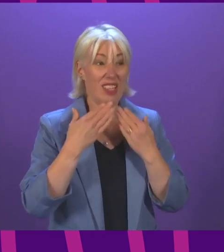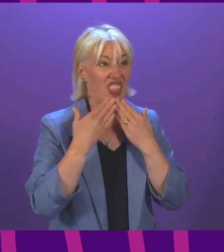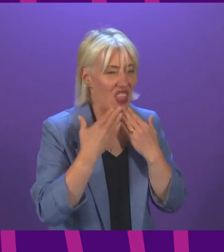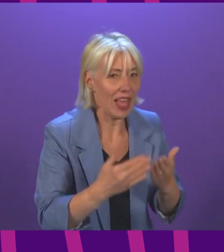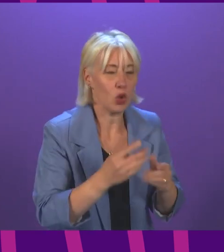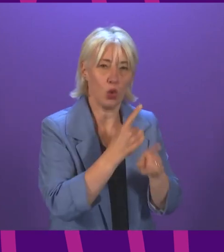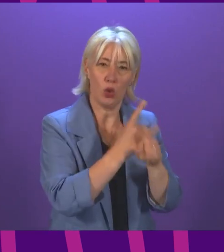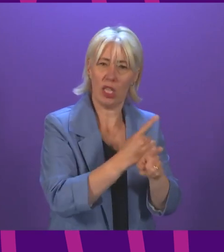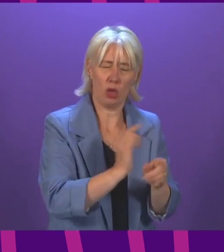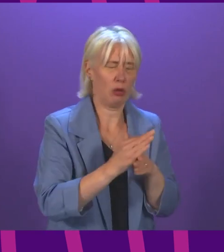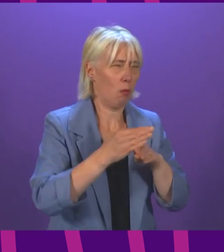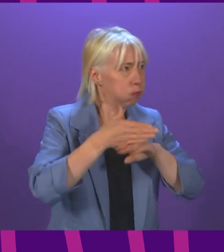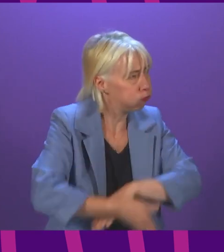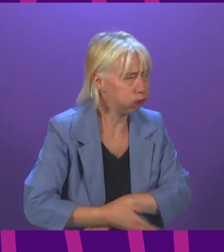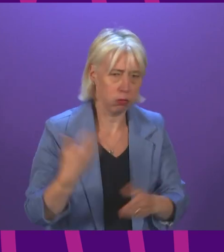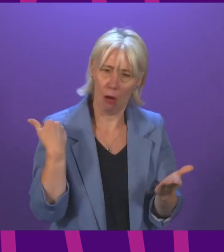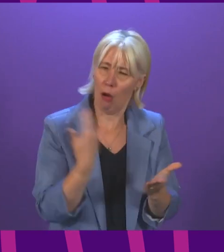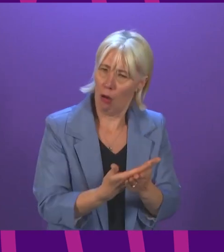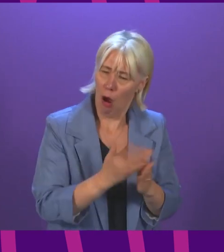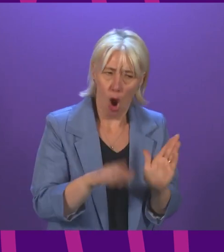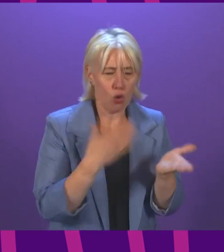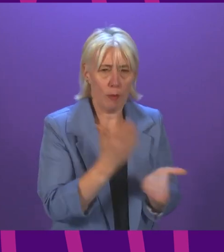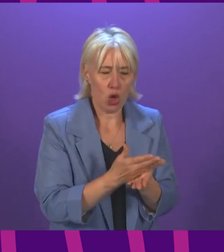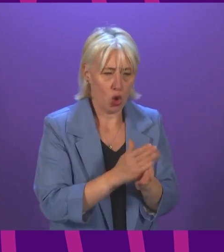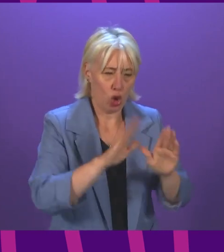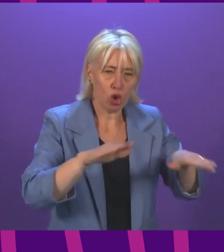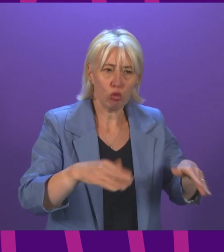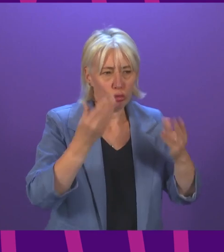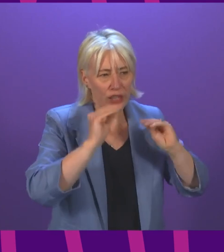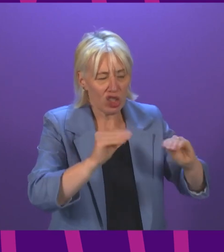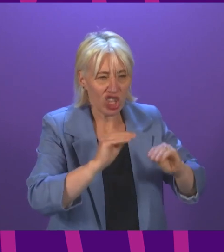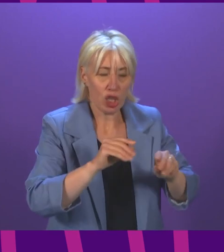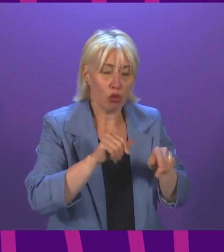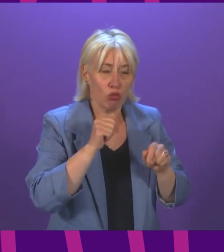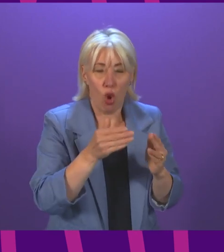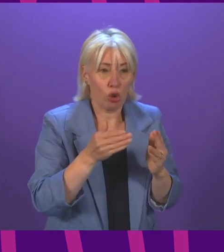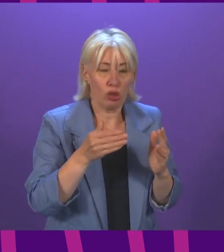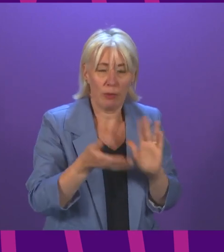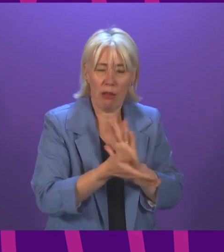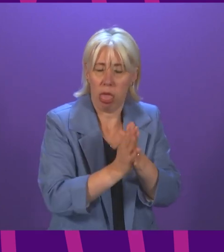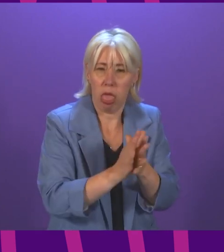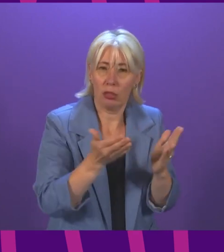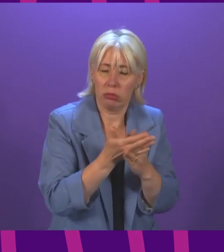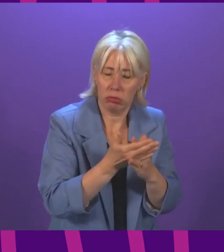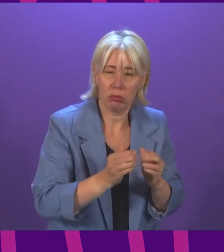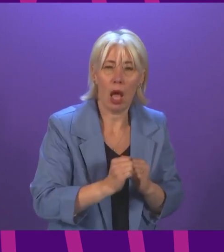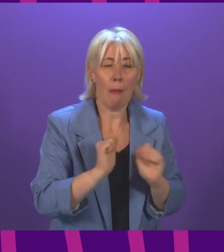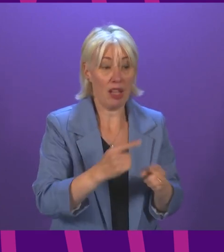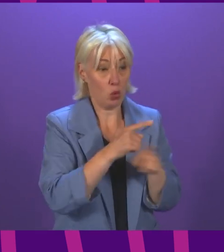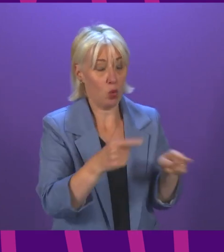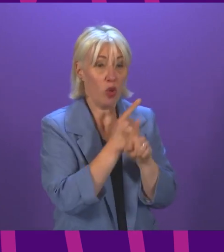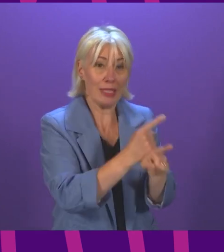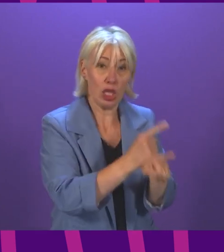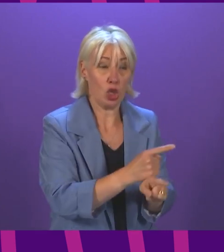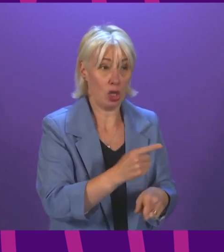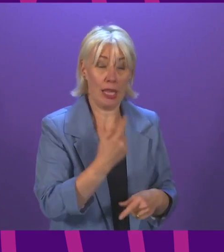for the incredible work they've done throughout the pandemic to make sure that our children's education is not disrupted. What I would say to those teachers is, please